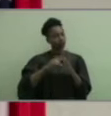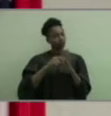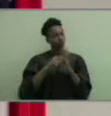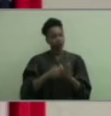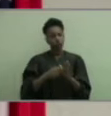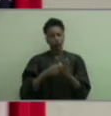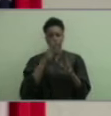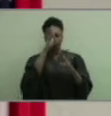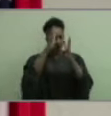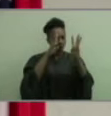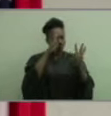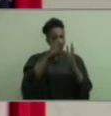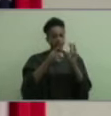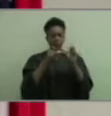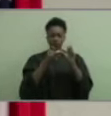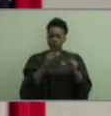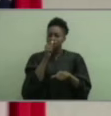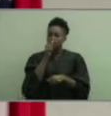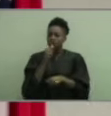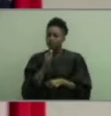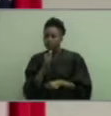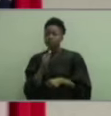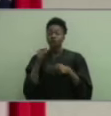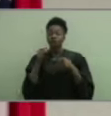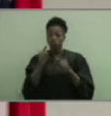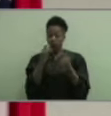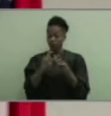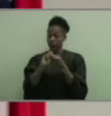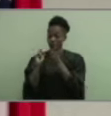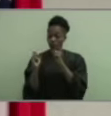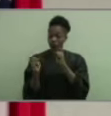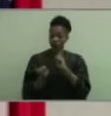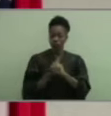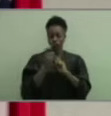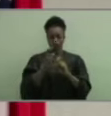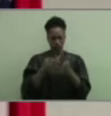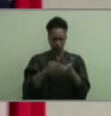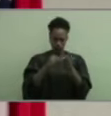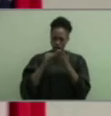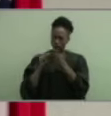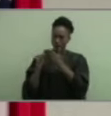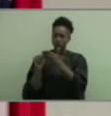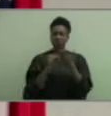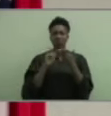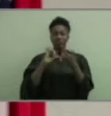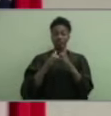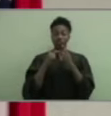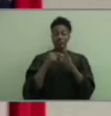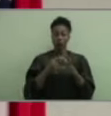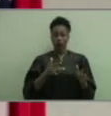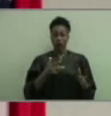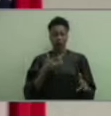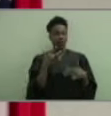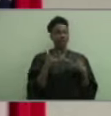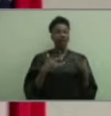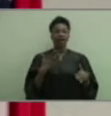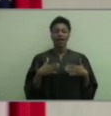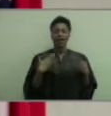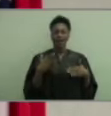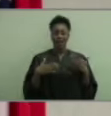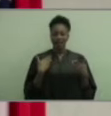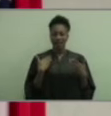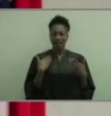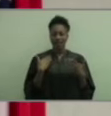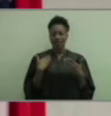resilience in the face of unprecedented change. You have shown us all how to show joy under duress and